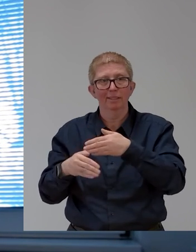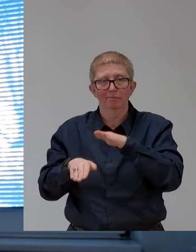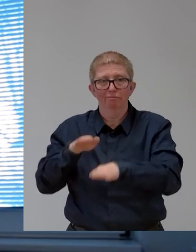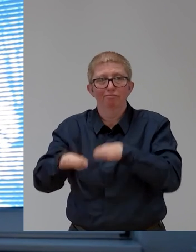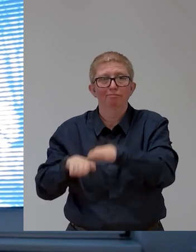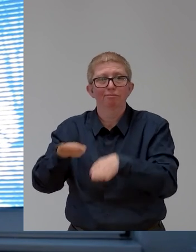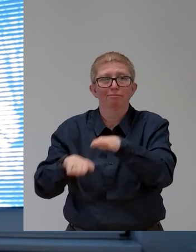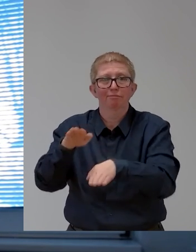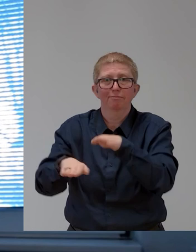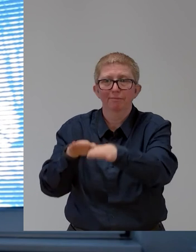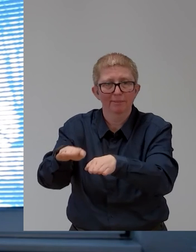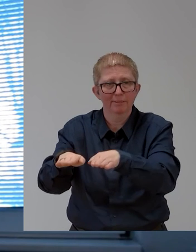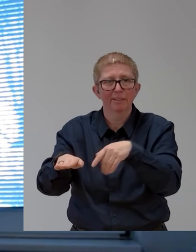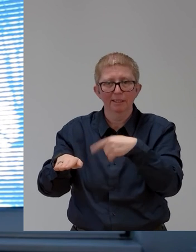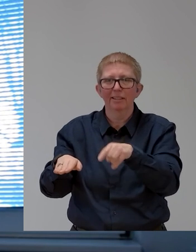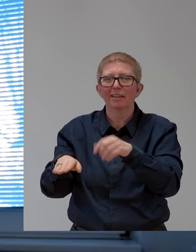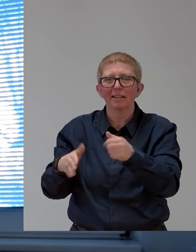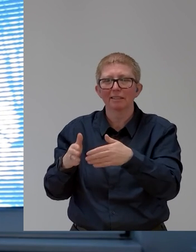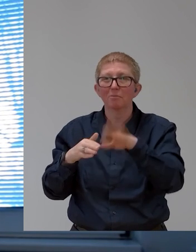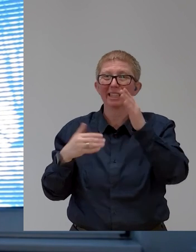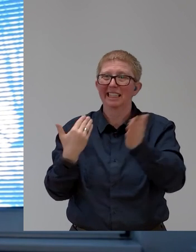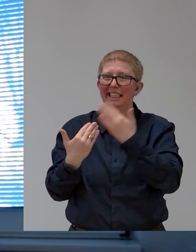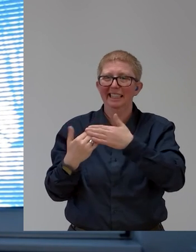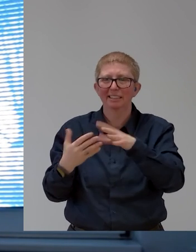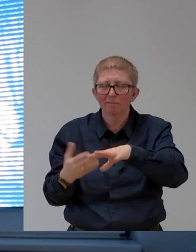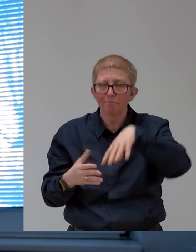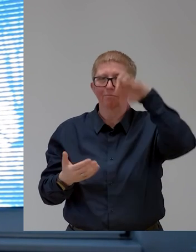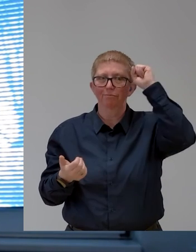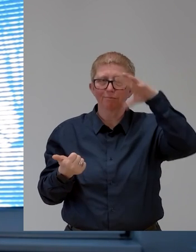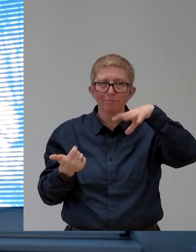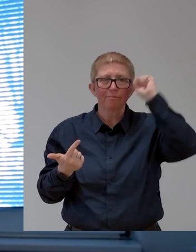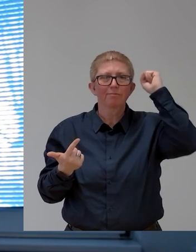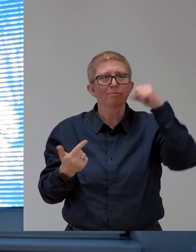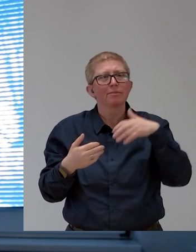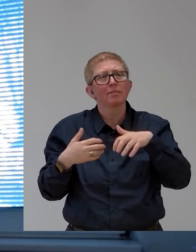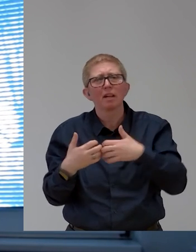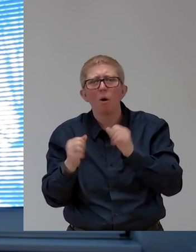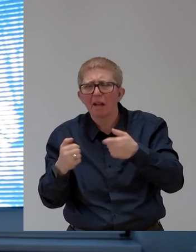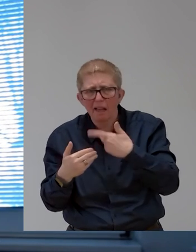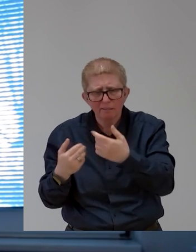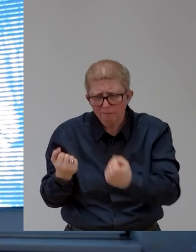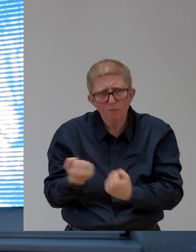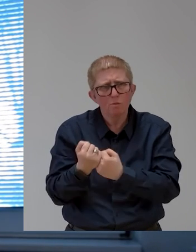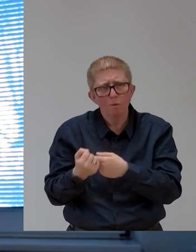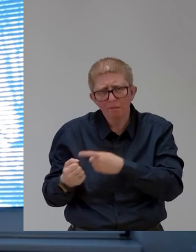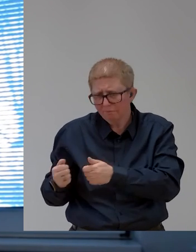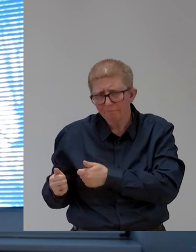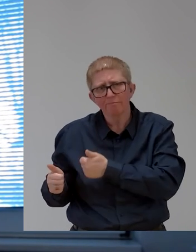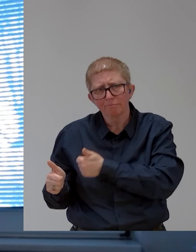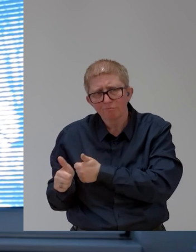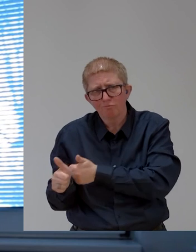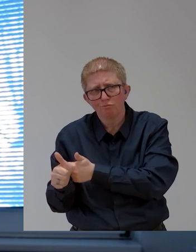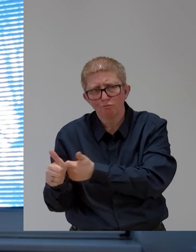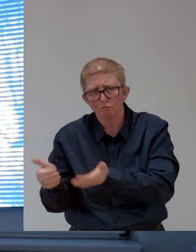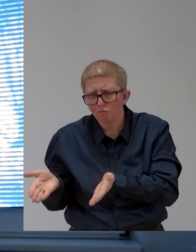and where there are assistance possibilities that can be provided in this